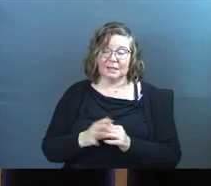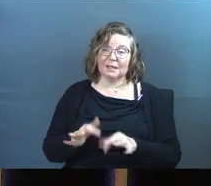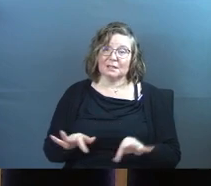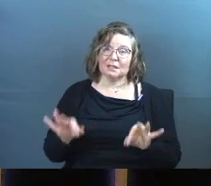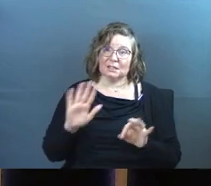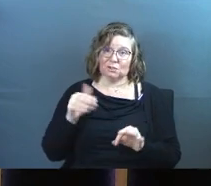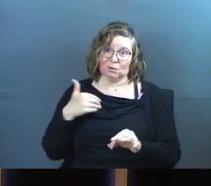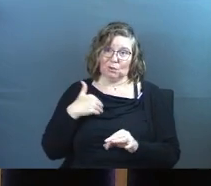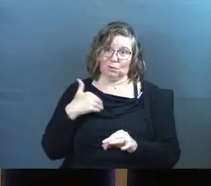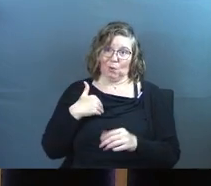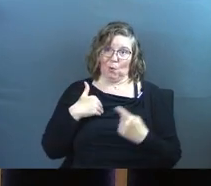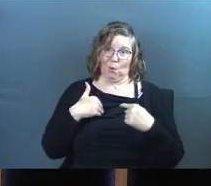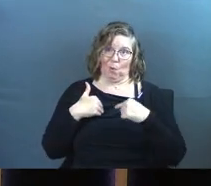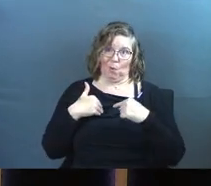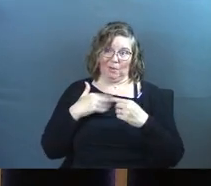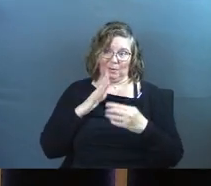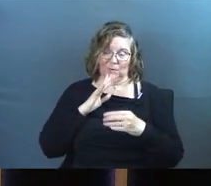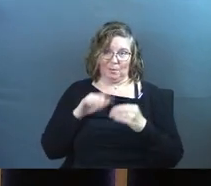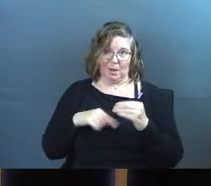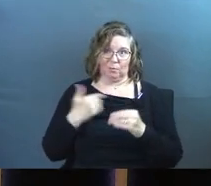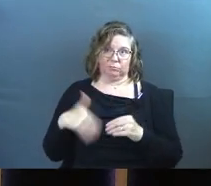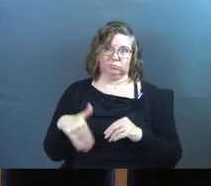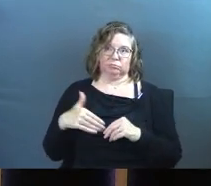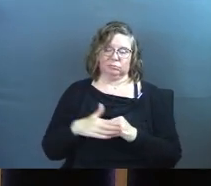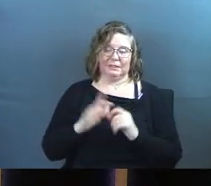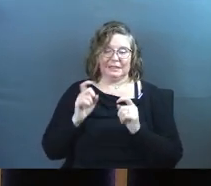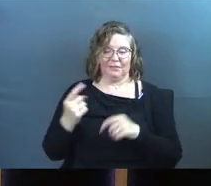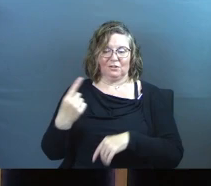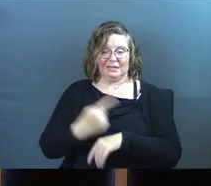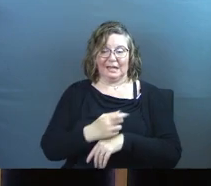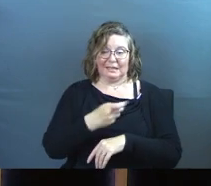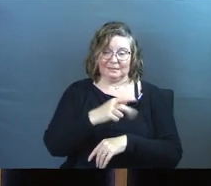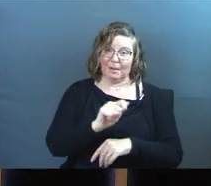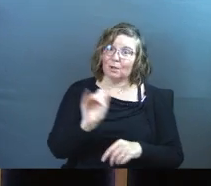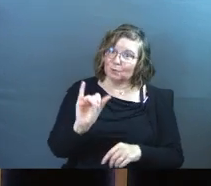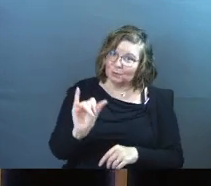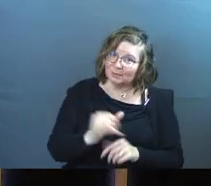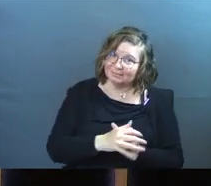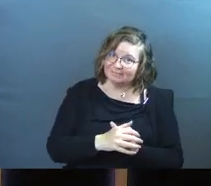it's her soul we're talking about. Give her the day at the spa too.